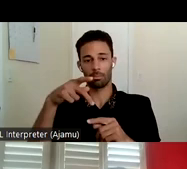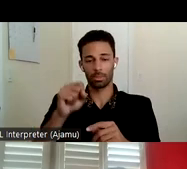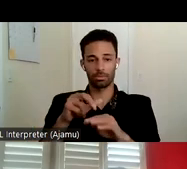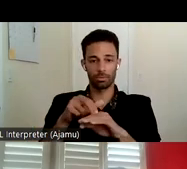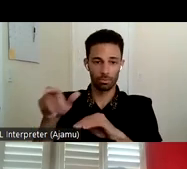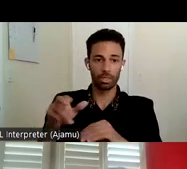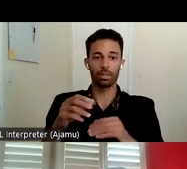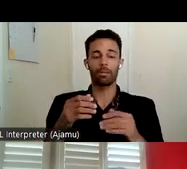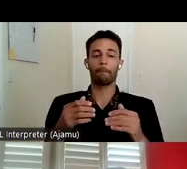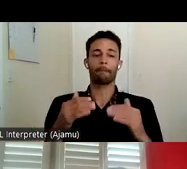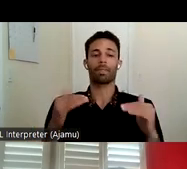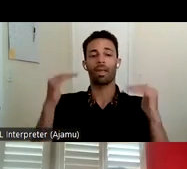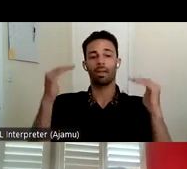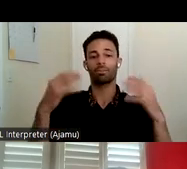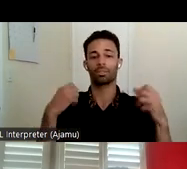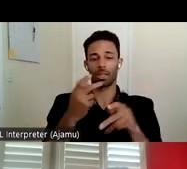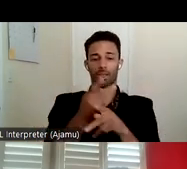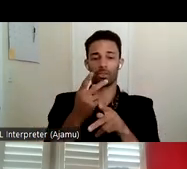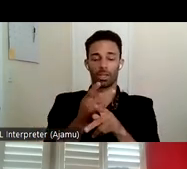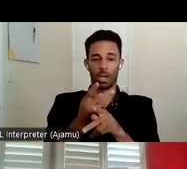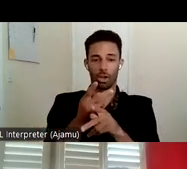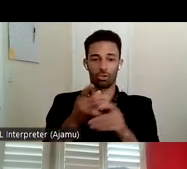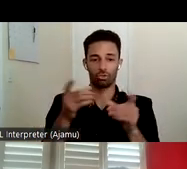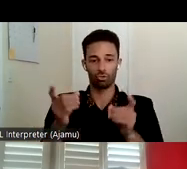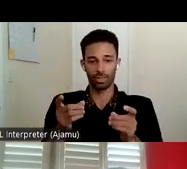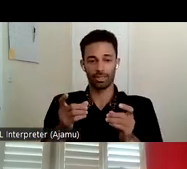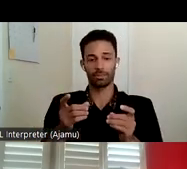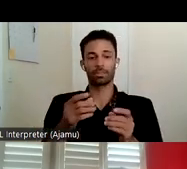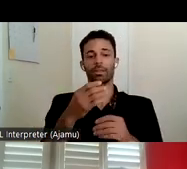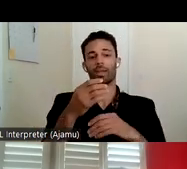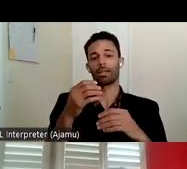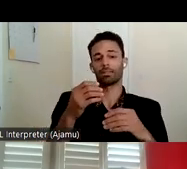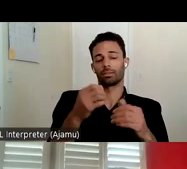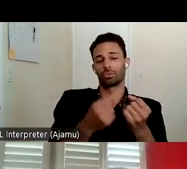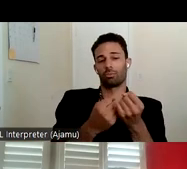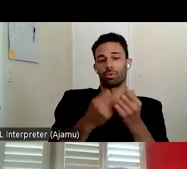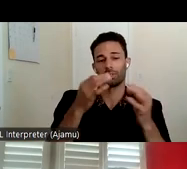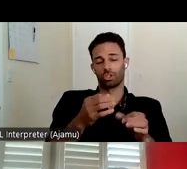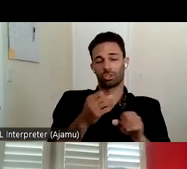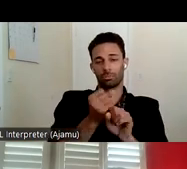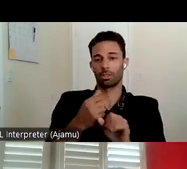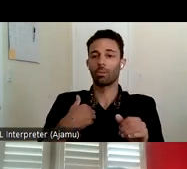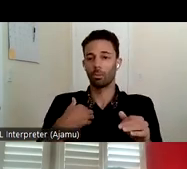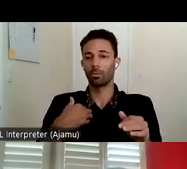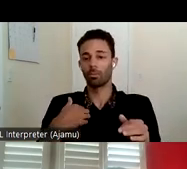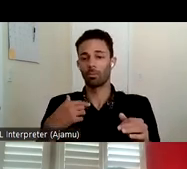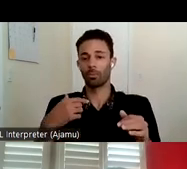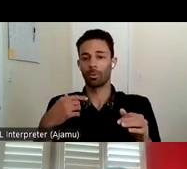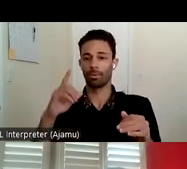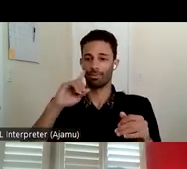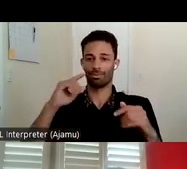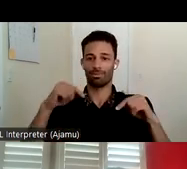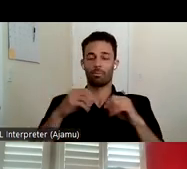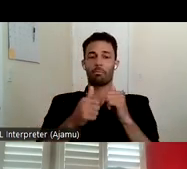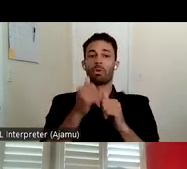directives and supported decision making we the committee feels that these five areas are um of what's most important in order to